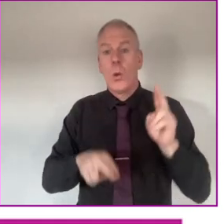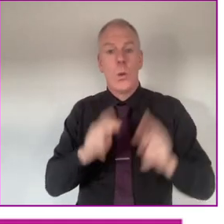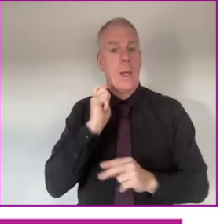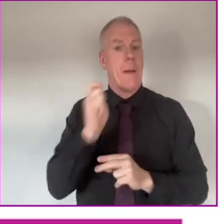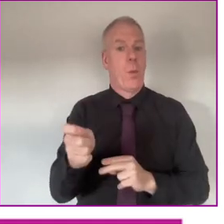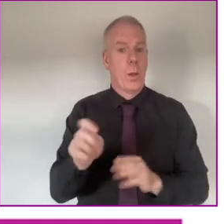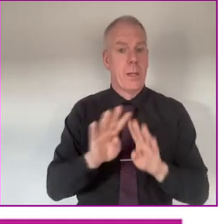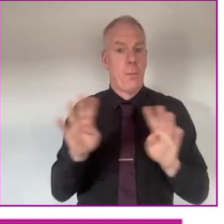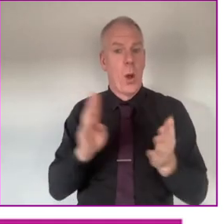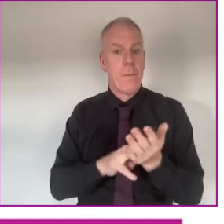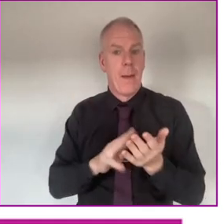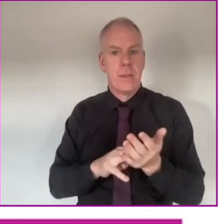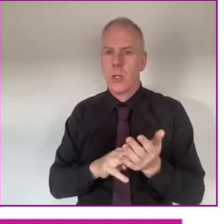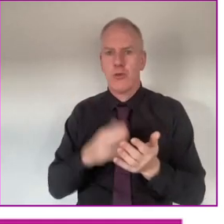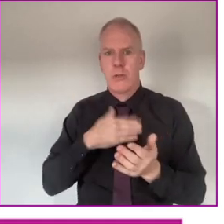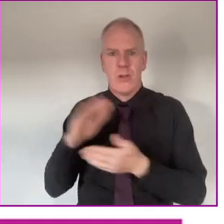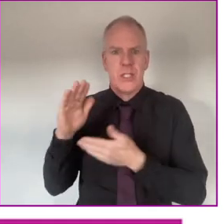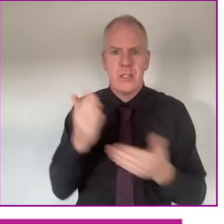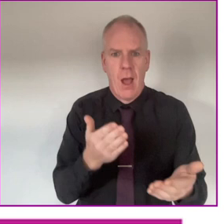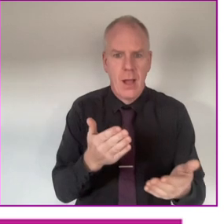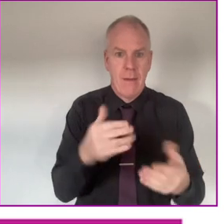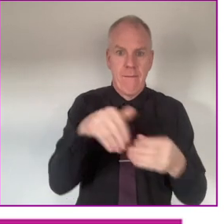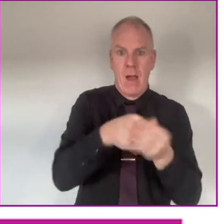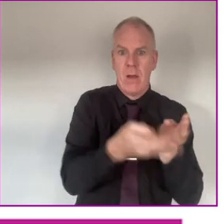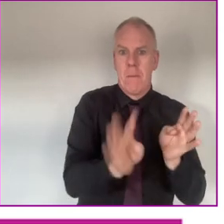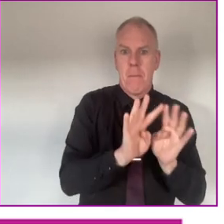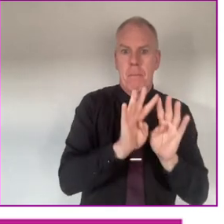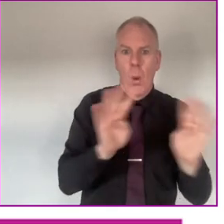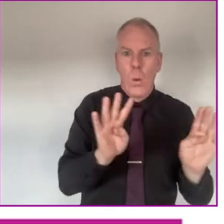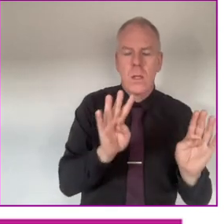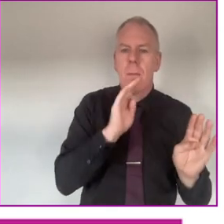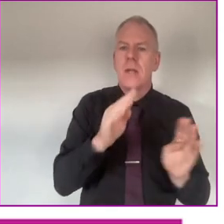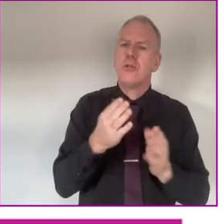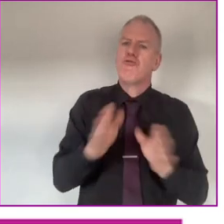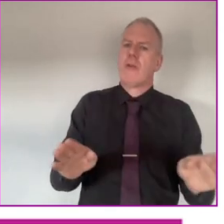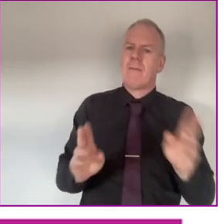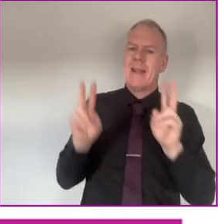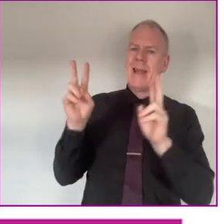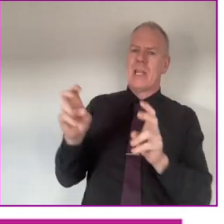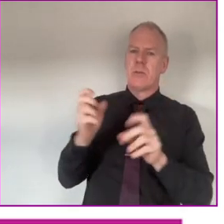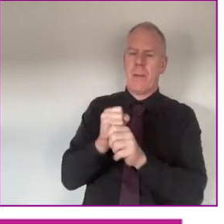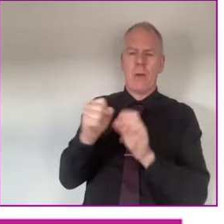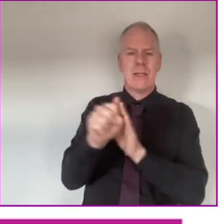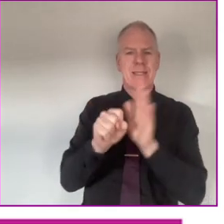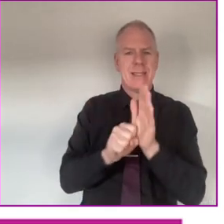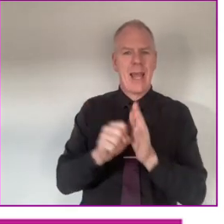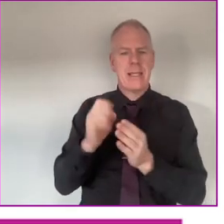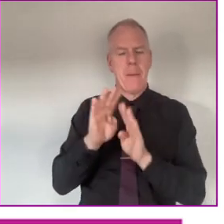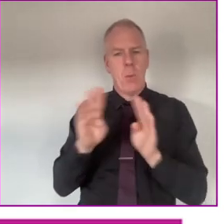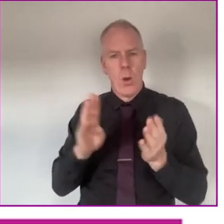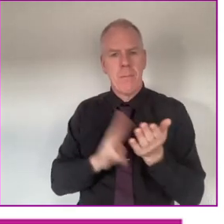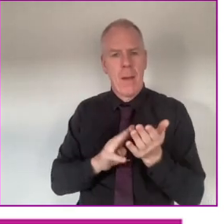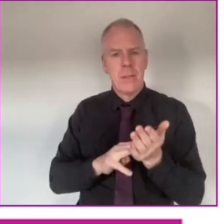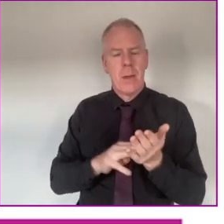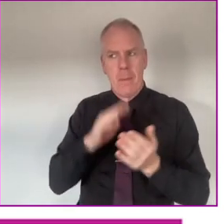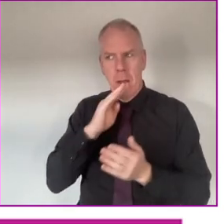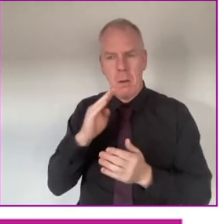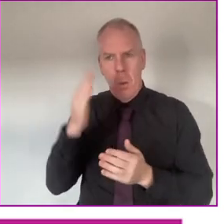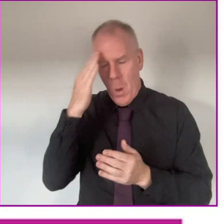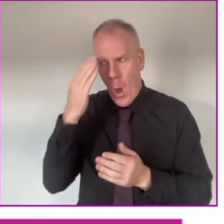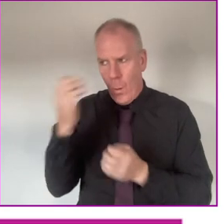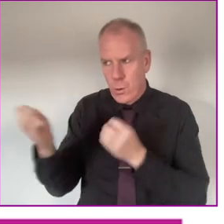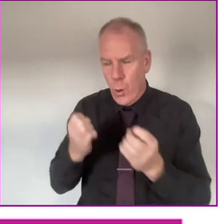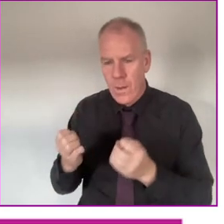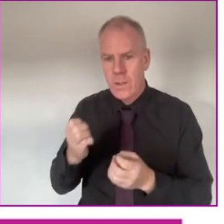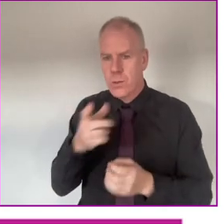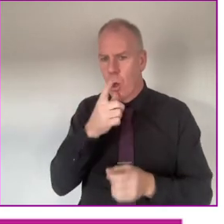of newly appointed board members. know, not just the induction into your board, but also just general issues around state board membership for so the disabled people